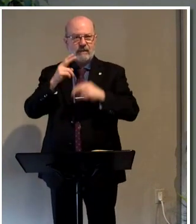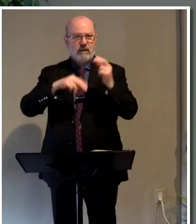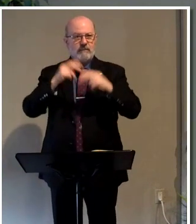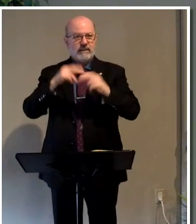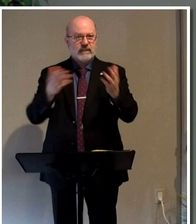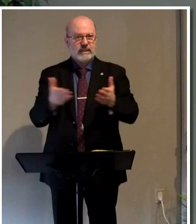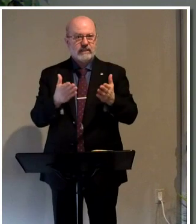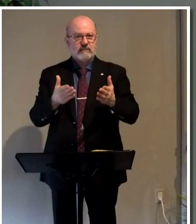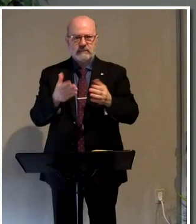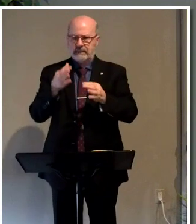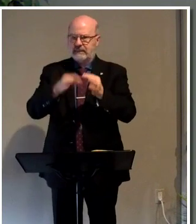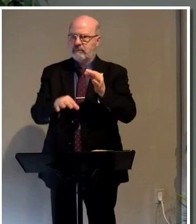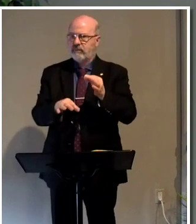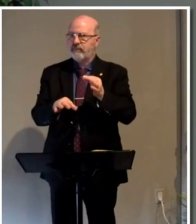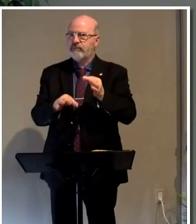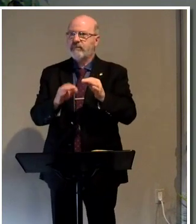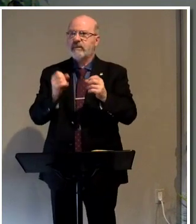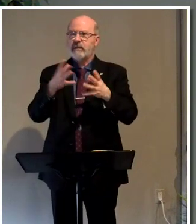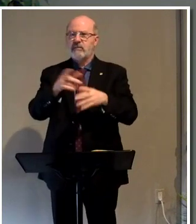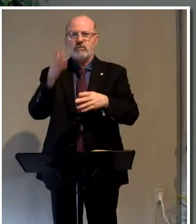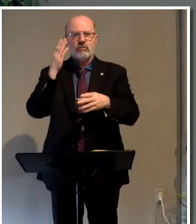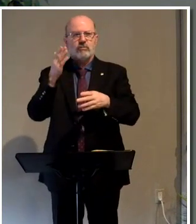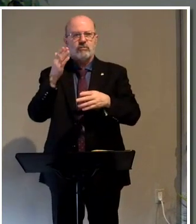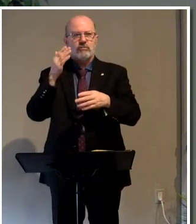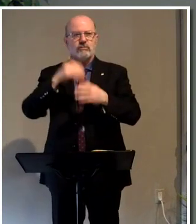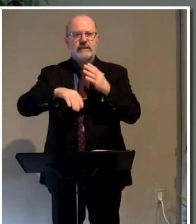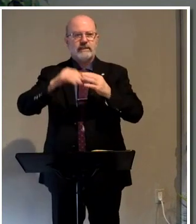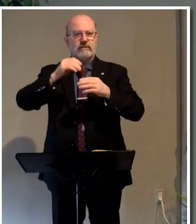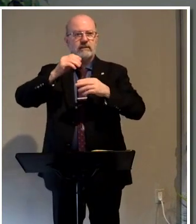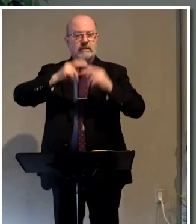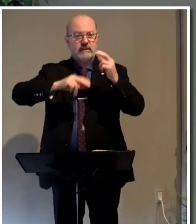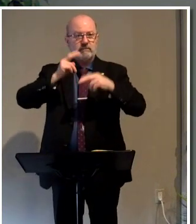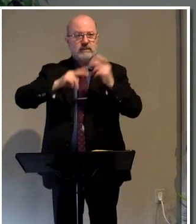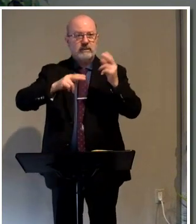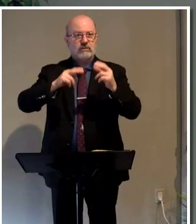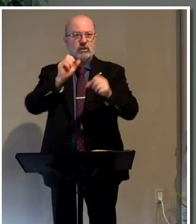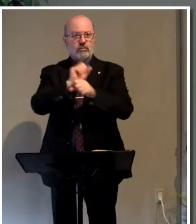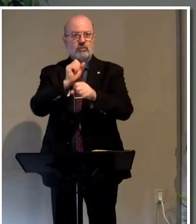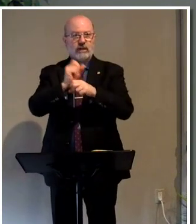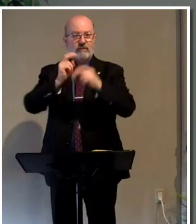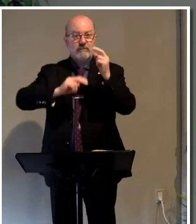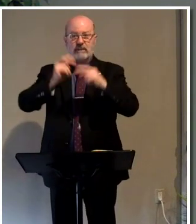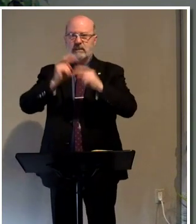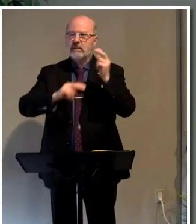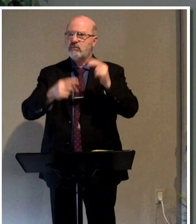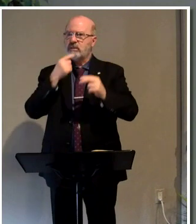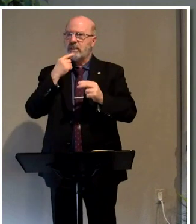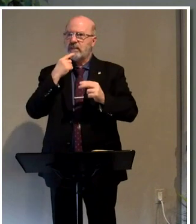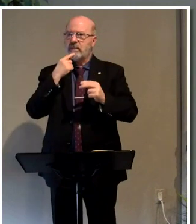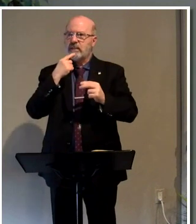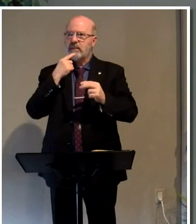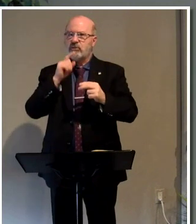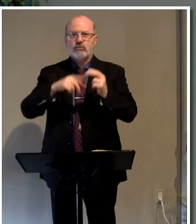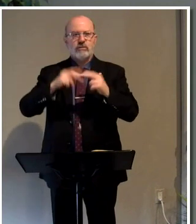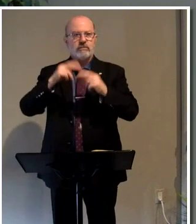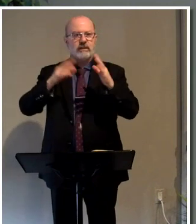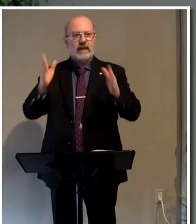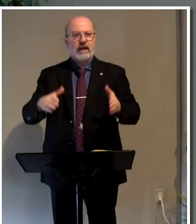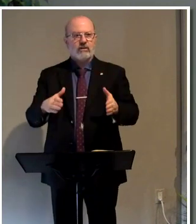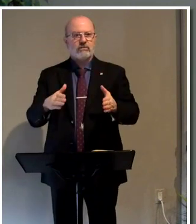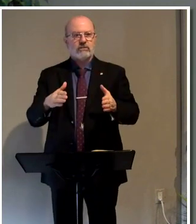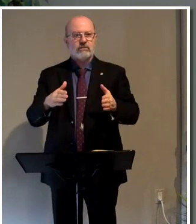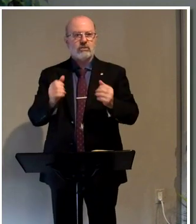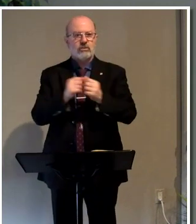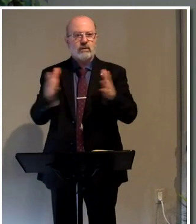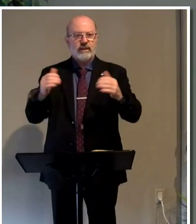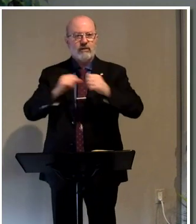actually just quite simple. How many of you who are in the industry of of building? Would you say you could build a house successfully without